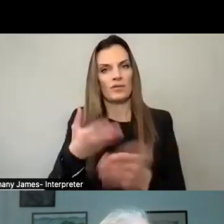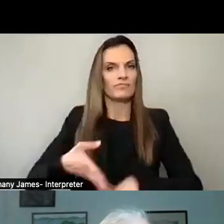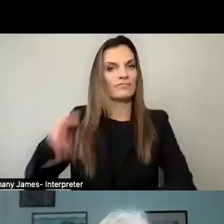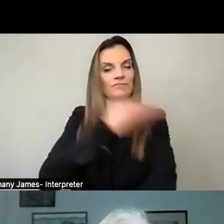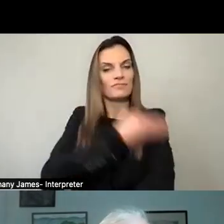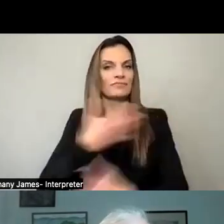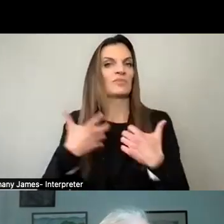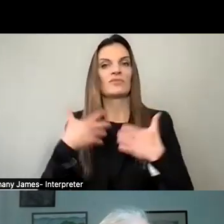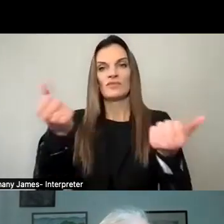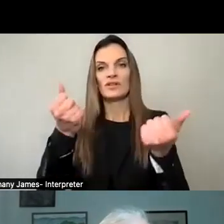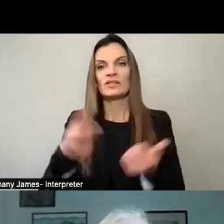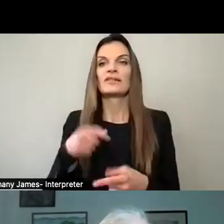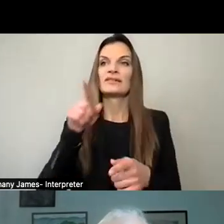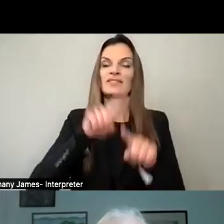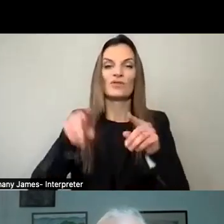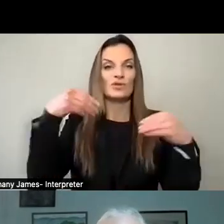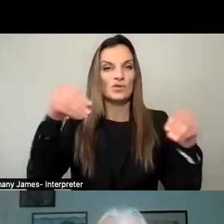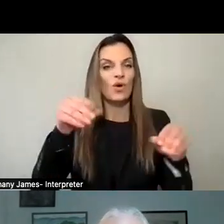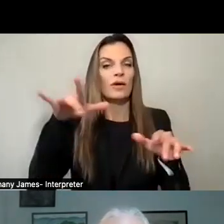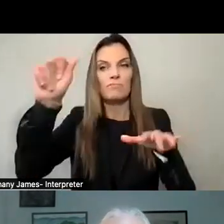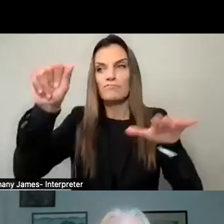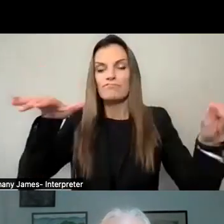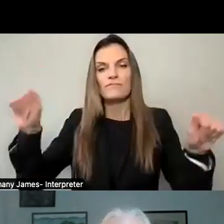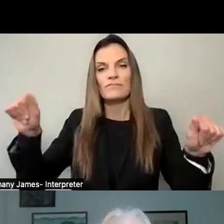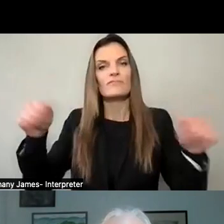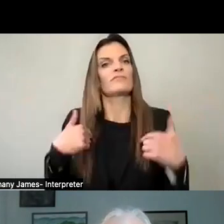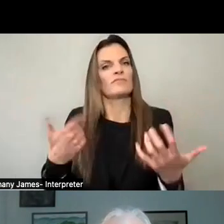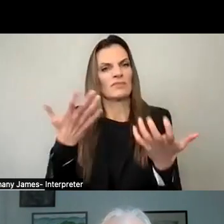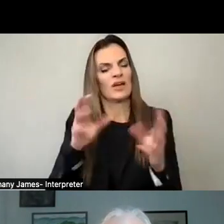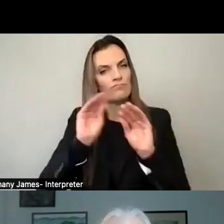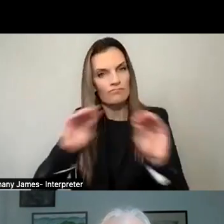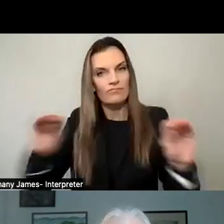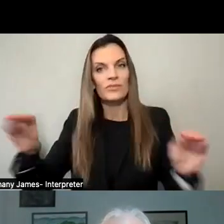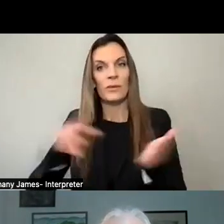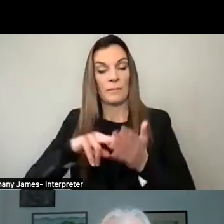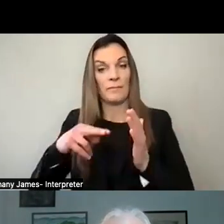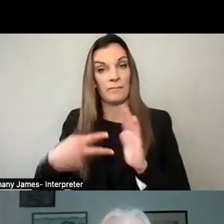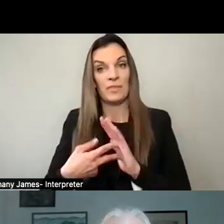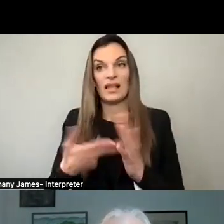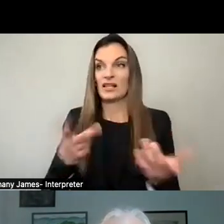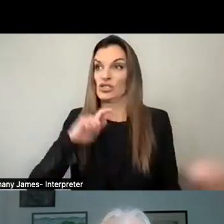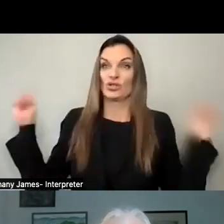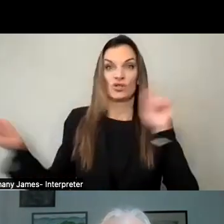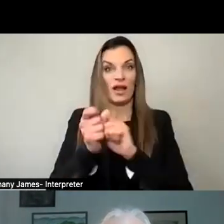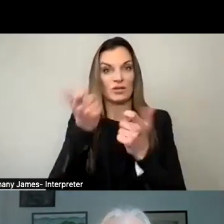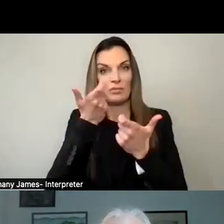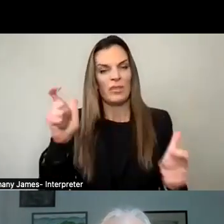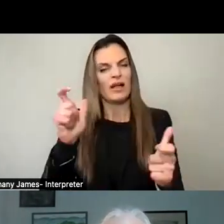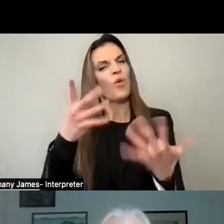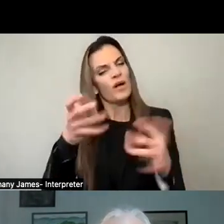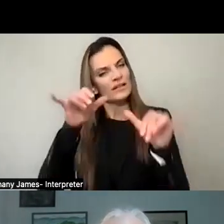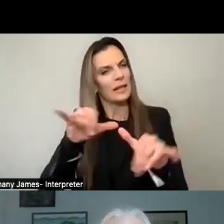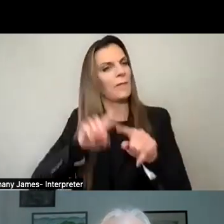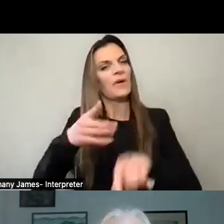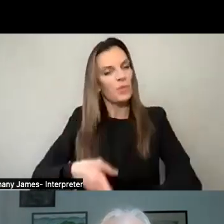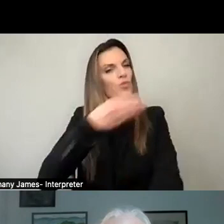removal of empty storefronts. And I don't want to change our DNA, but work together to make us a better Sleepy Hollow tomorrow.